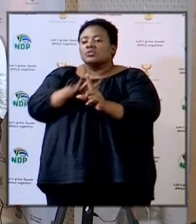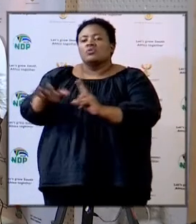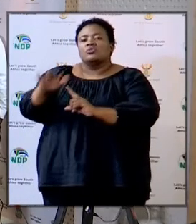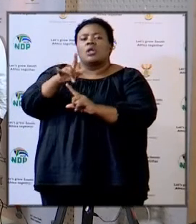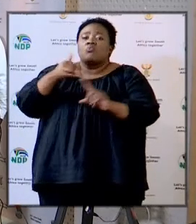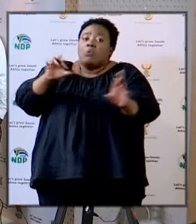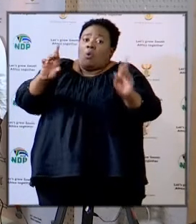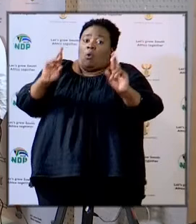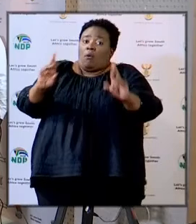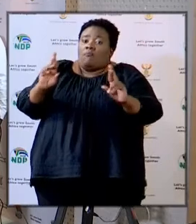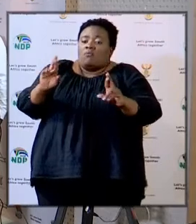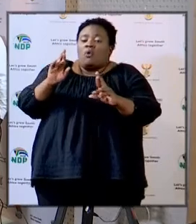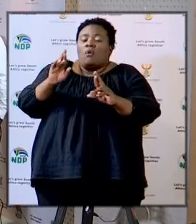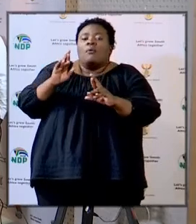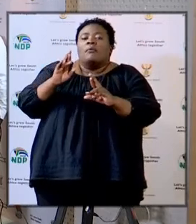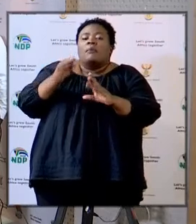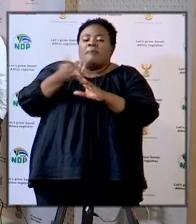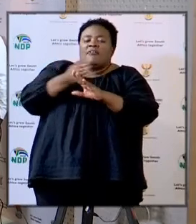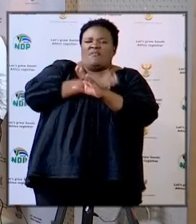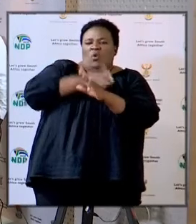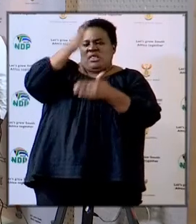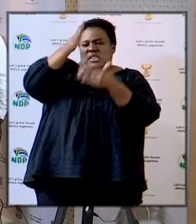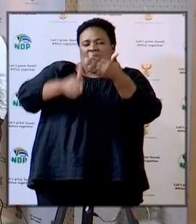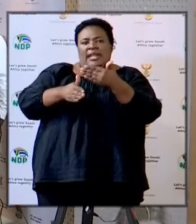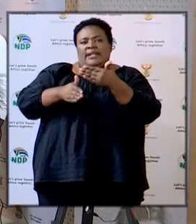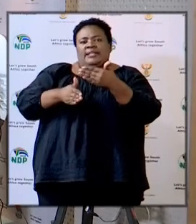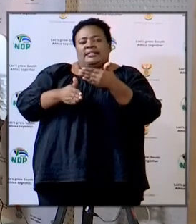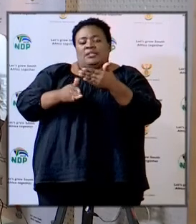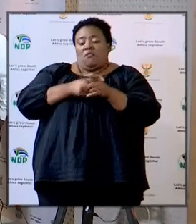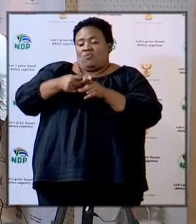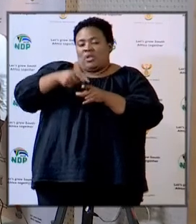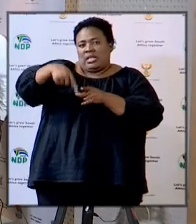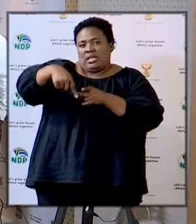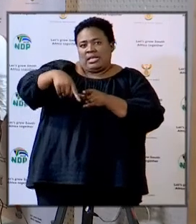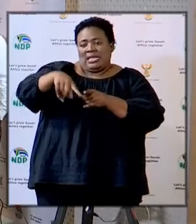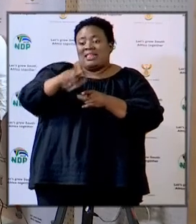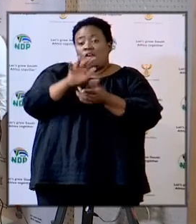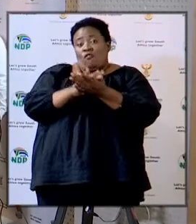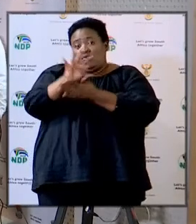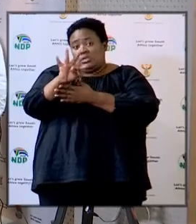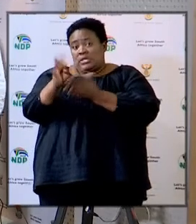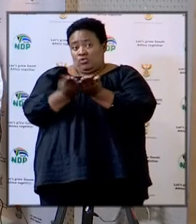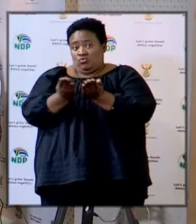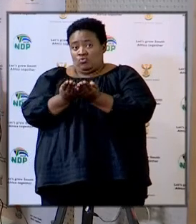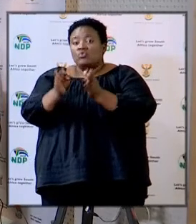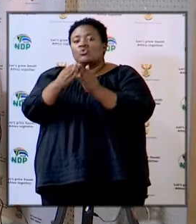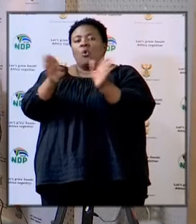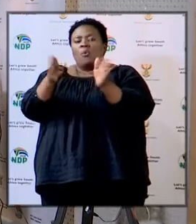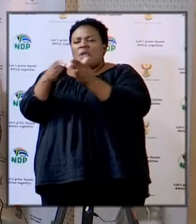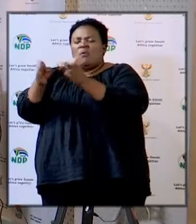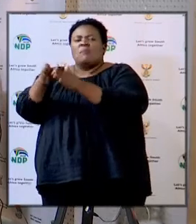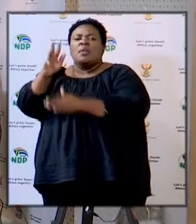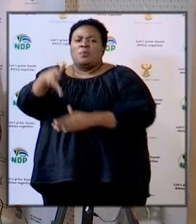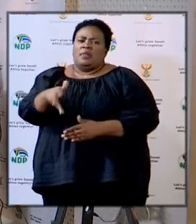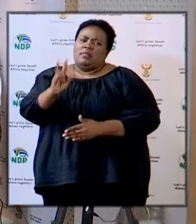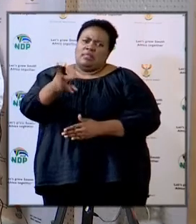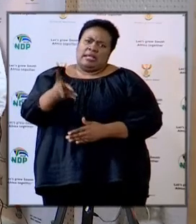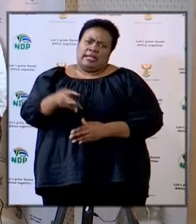remain hopeful before the end of this week even those 14 schools will reopen them or